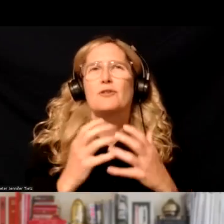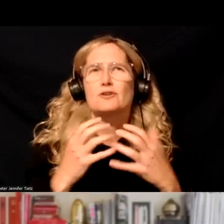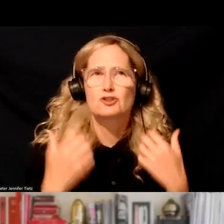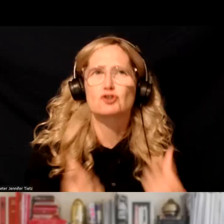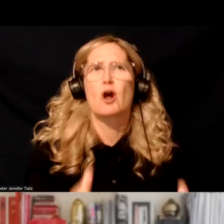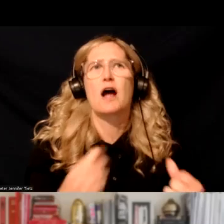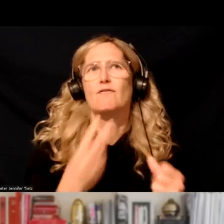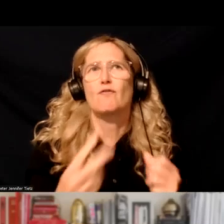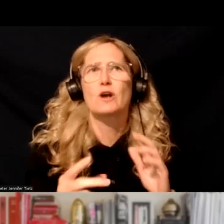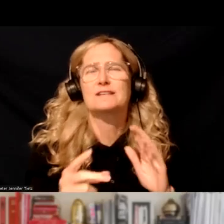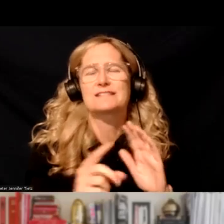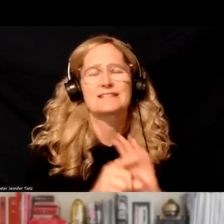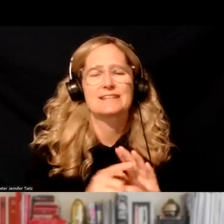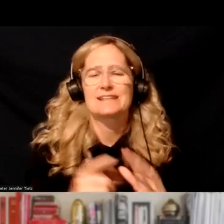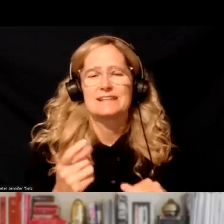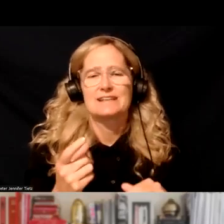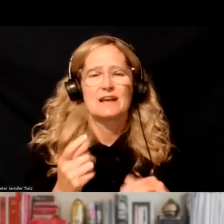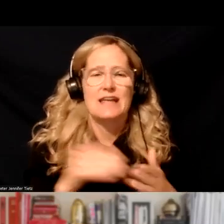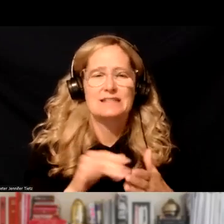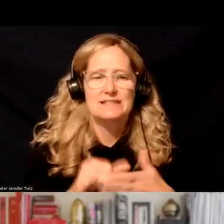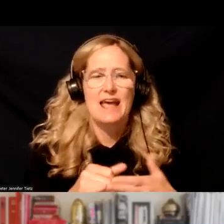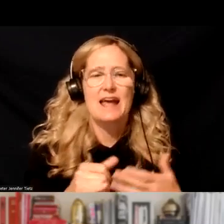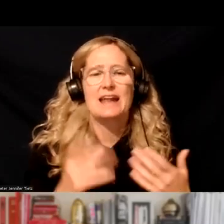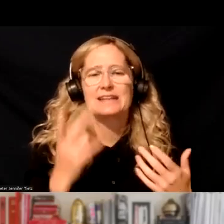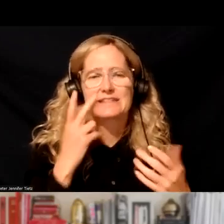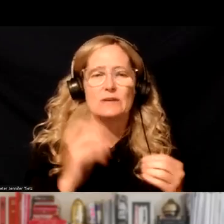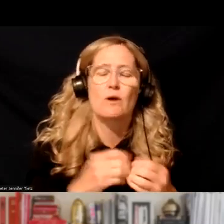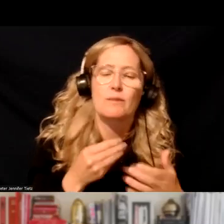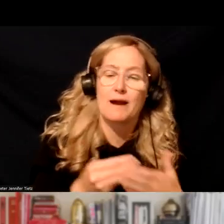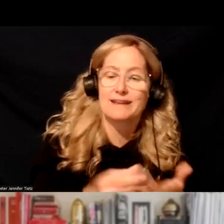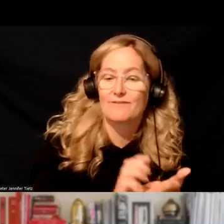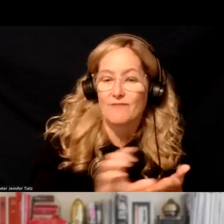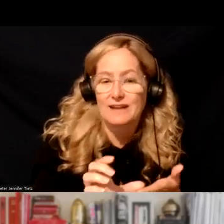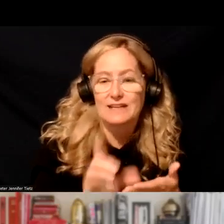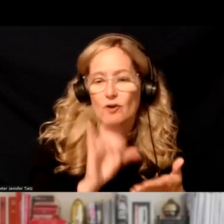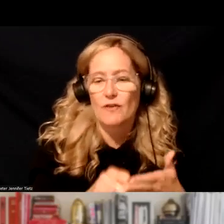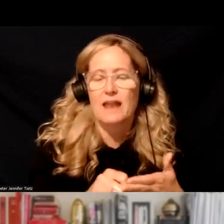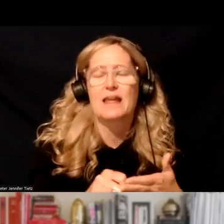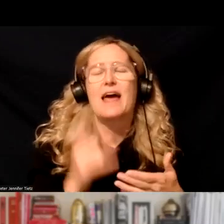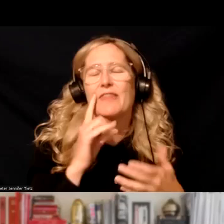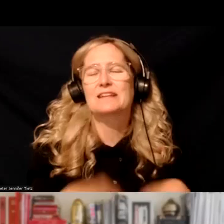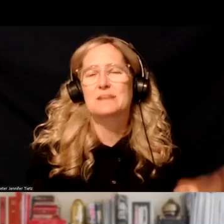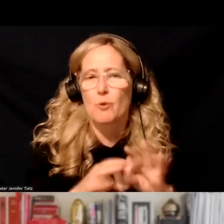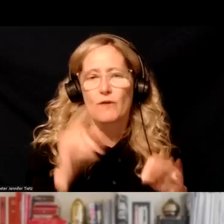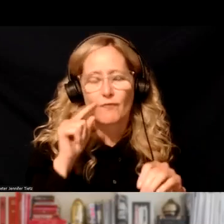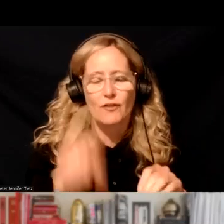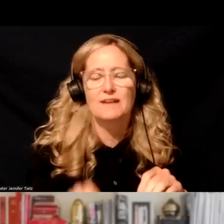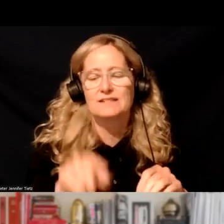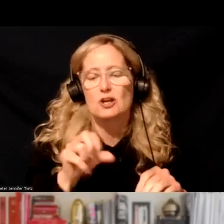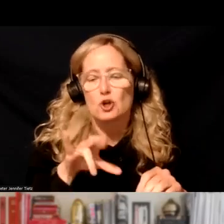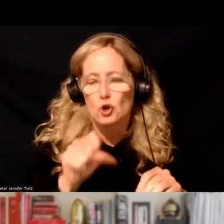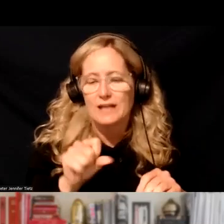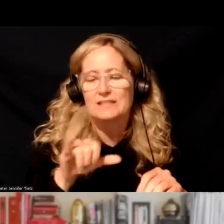the other side, combating that and doing that. And I see it on the funder side. Um, and that's what I think is just so important for this crisis jam. I hope this session